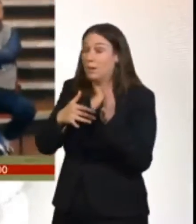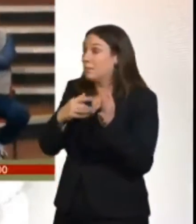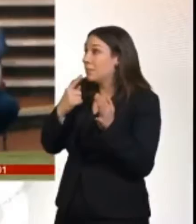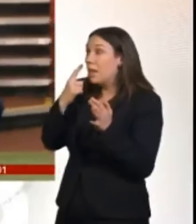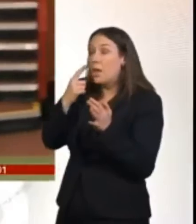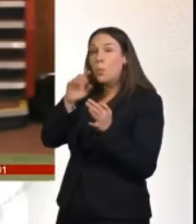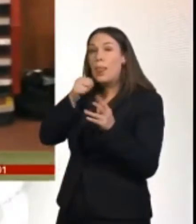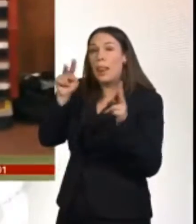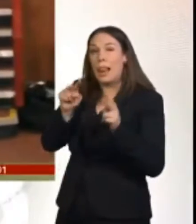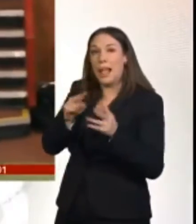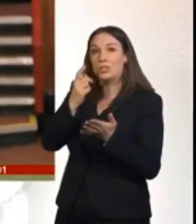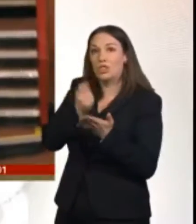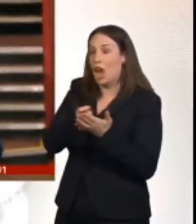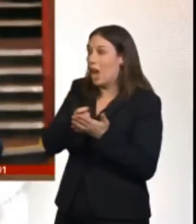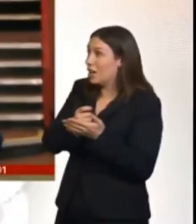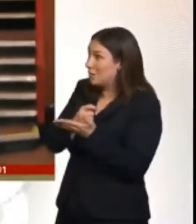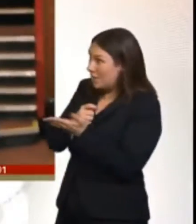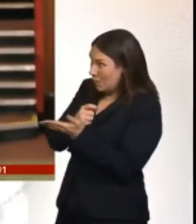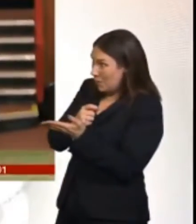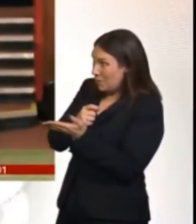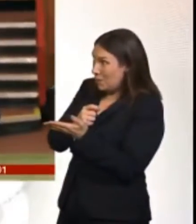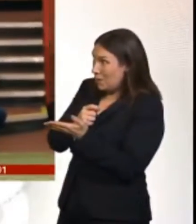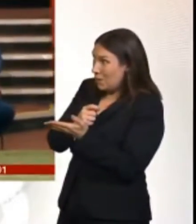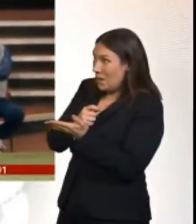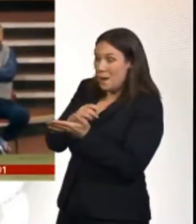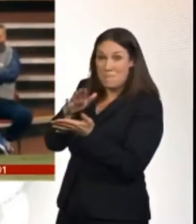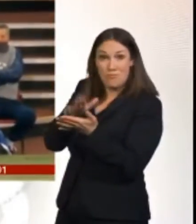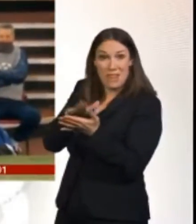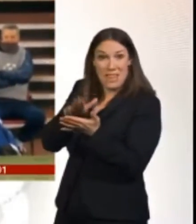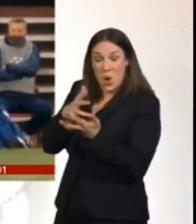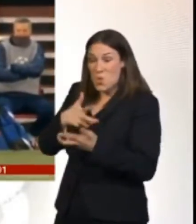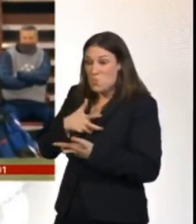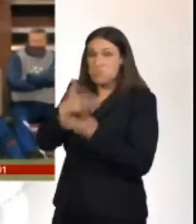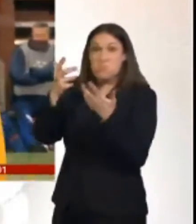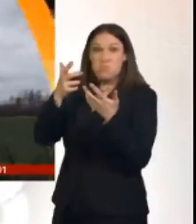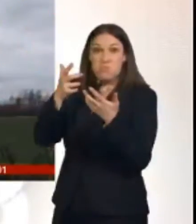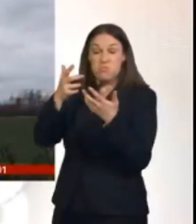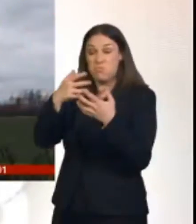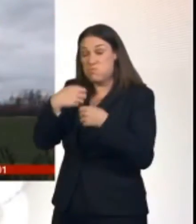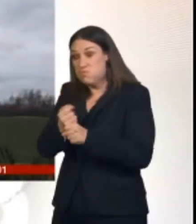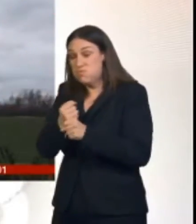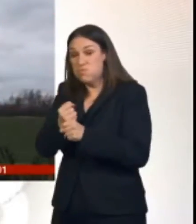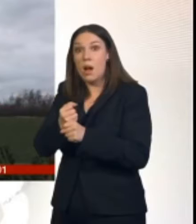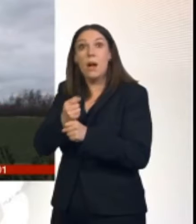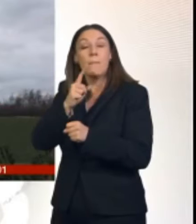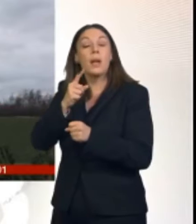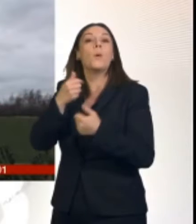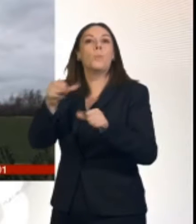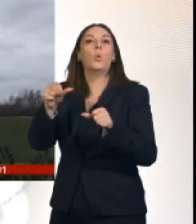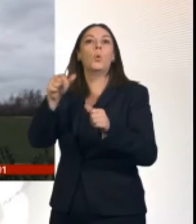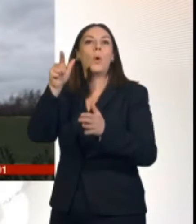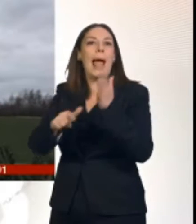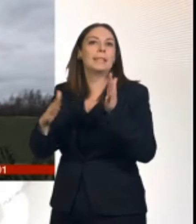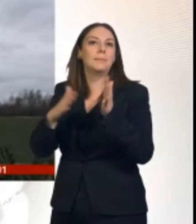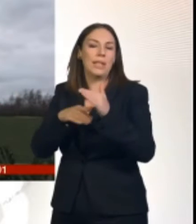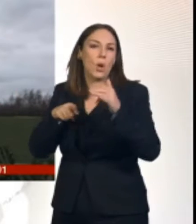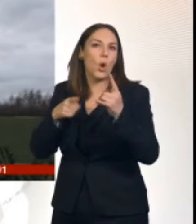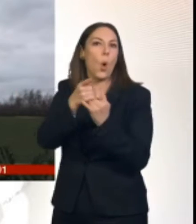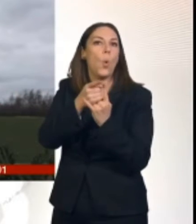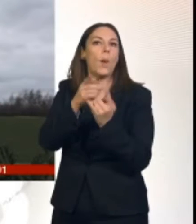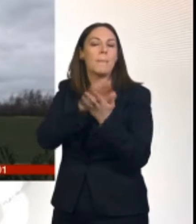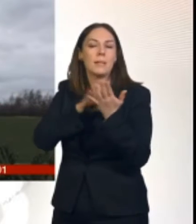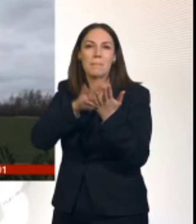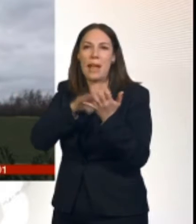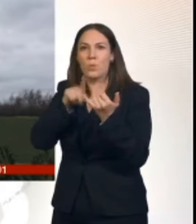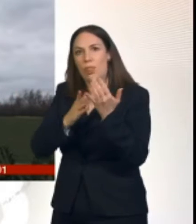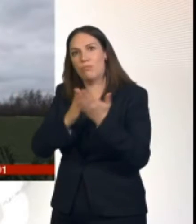winner to qualify for the knockout stages of the Champions League. And it may be much milder out there today, but not a great day to be on the